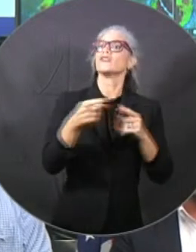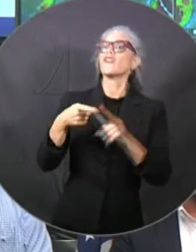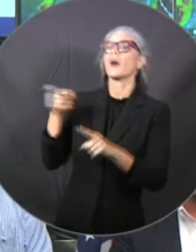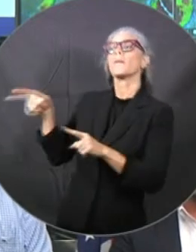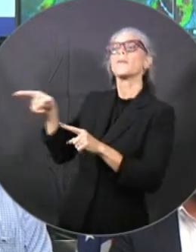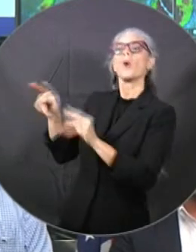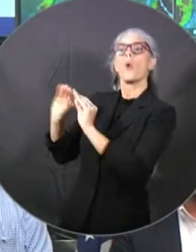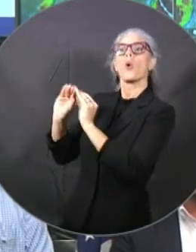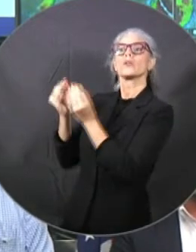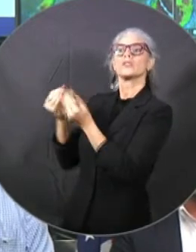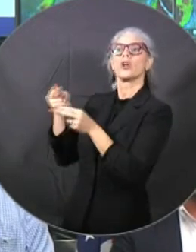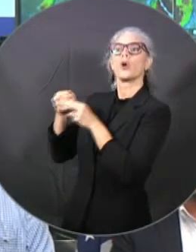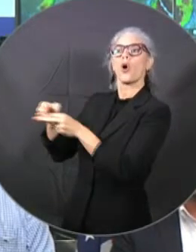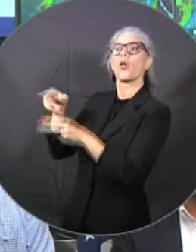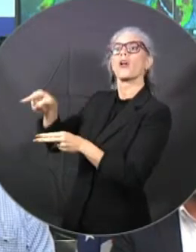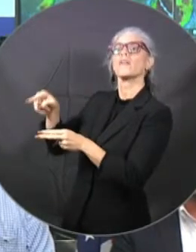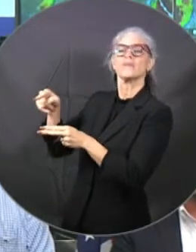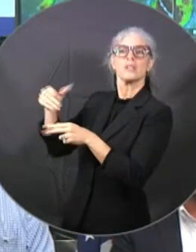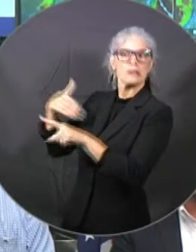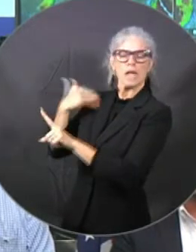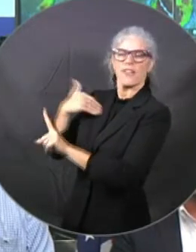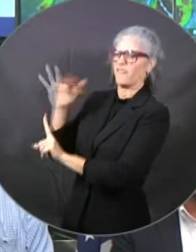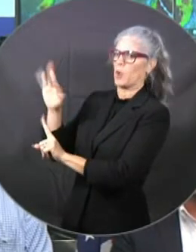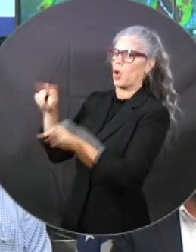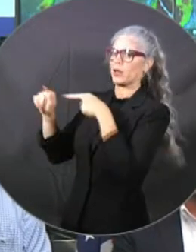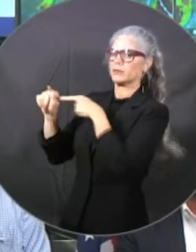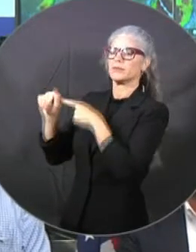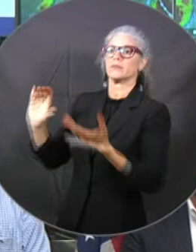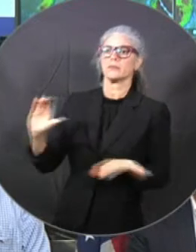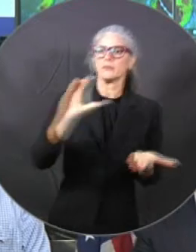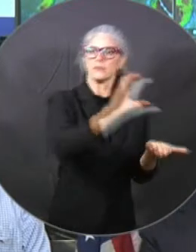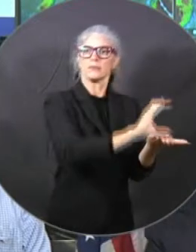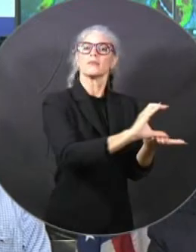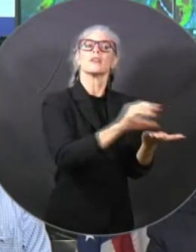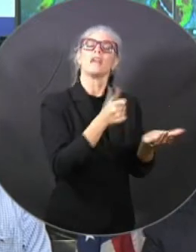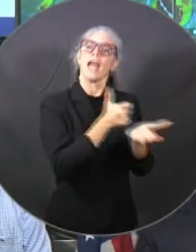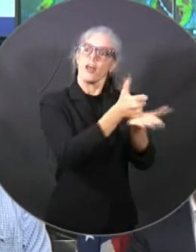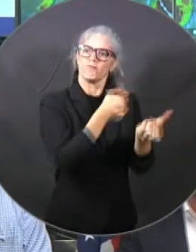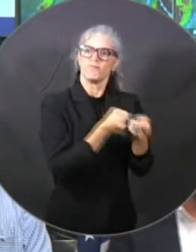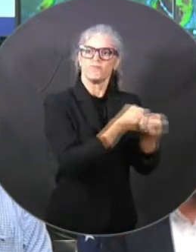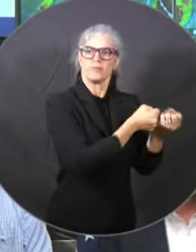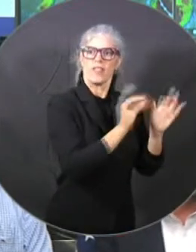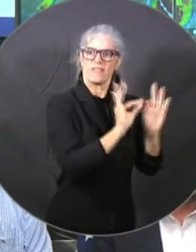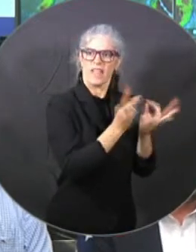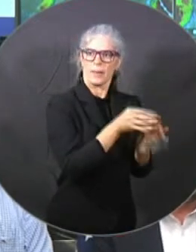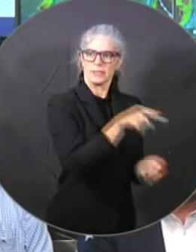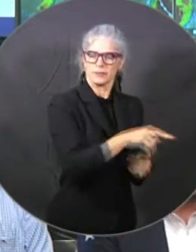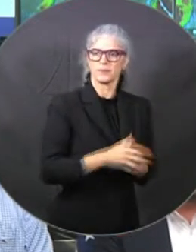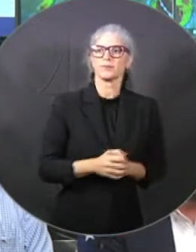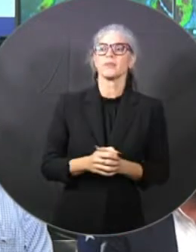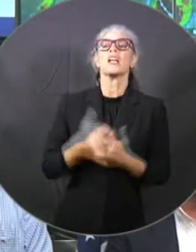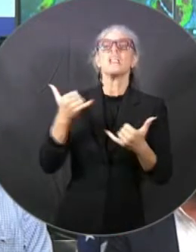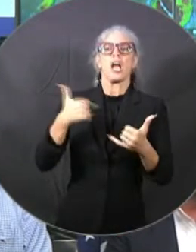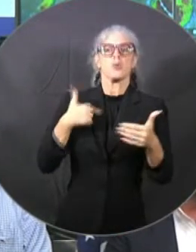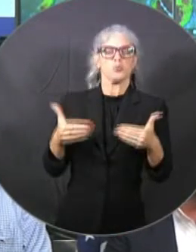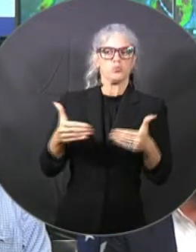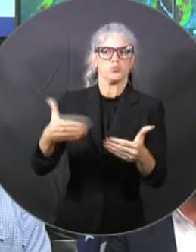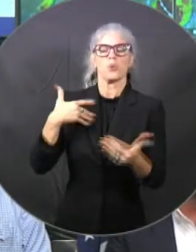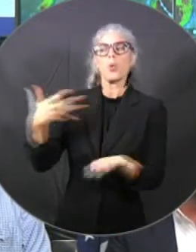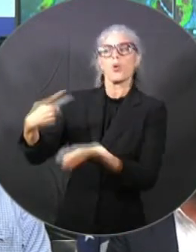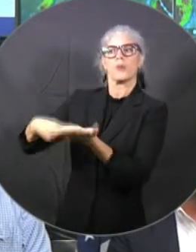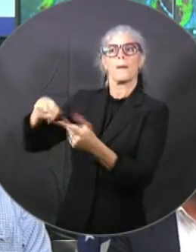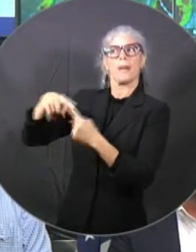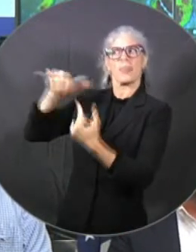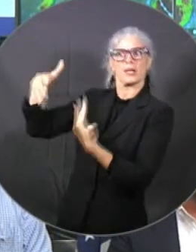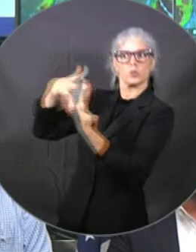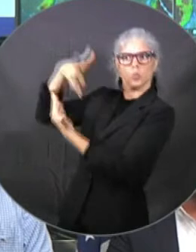weeks ahead. As of 0800 today, 90 miles south of Cuba, tropical